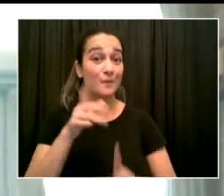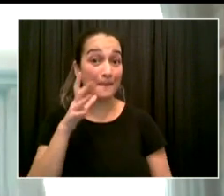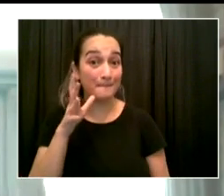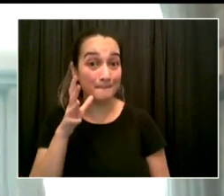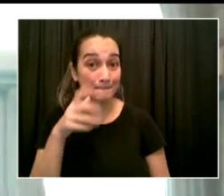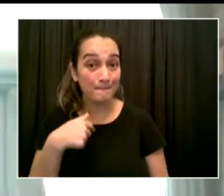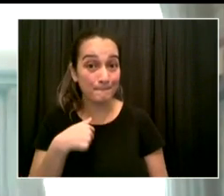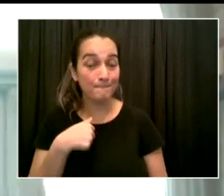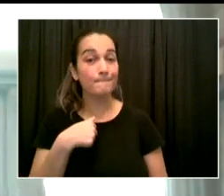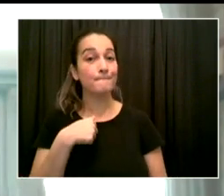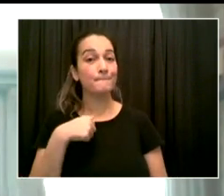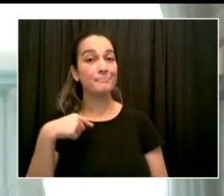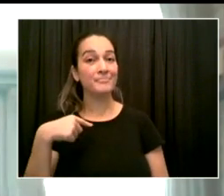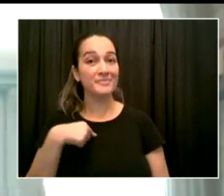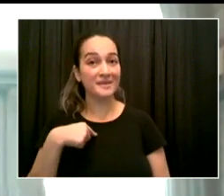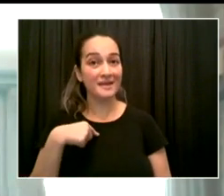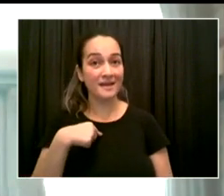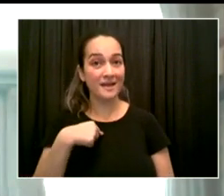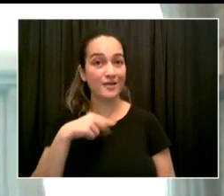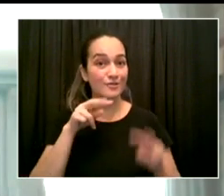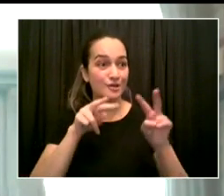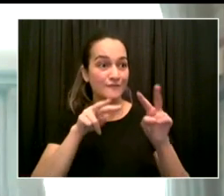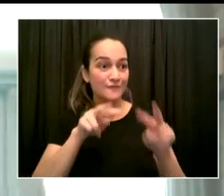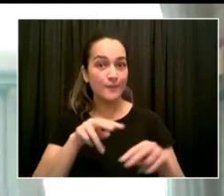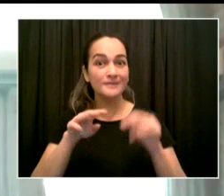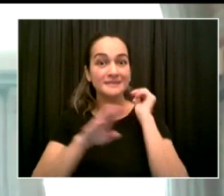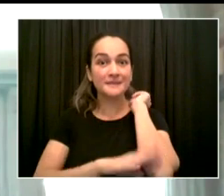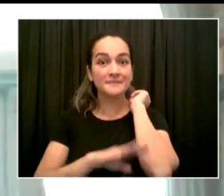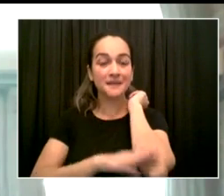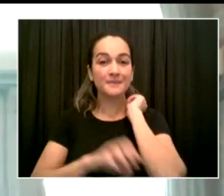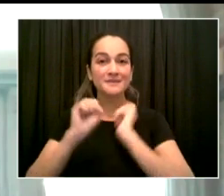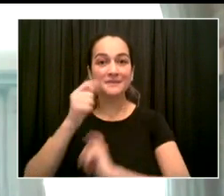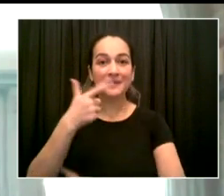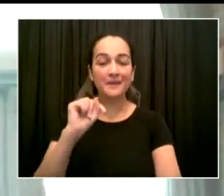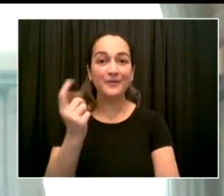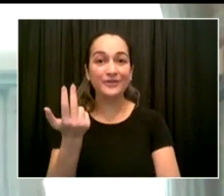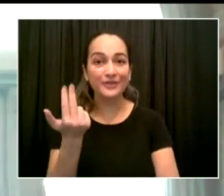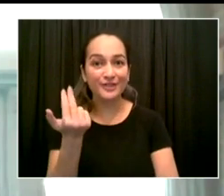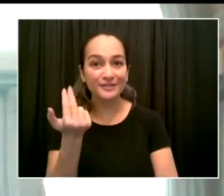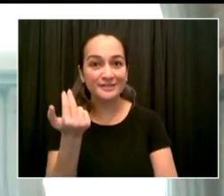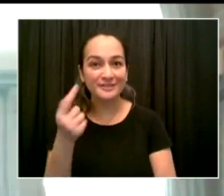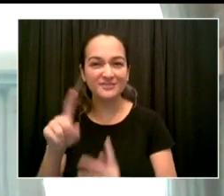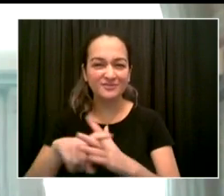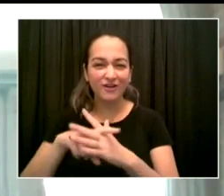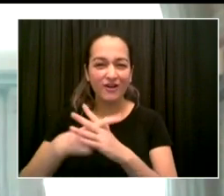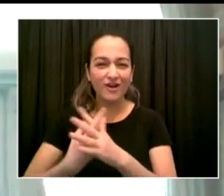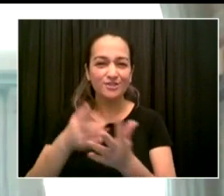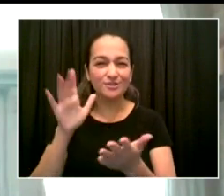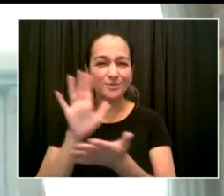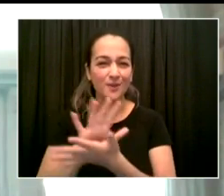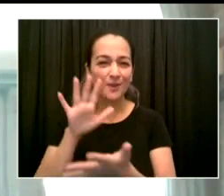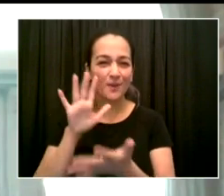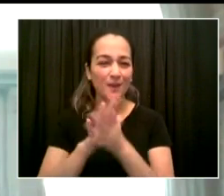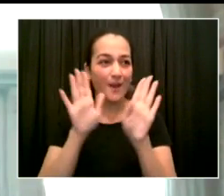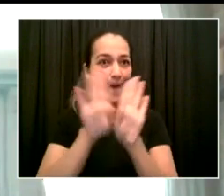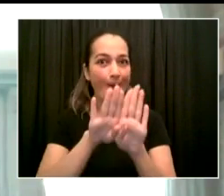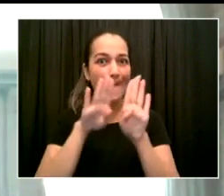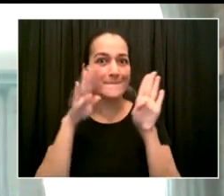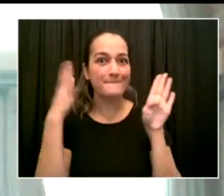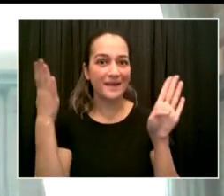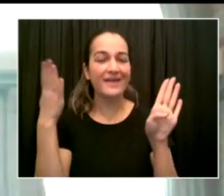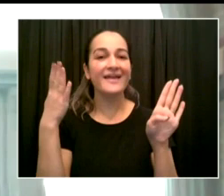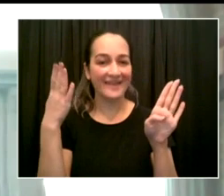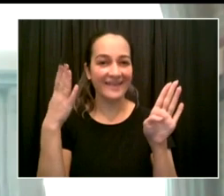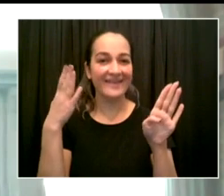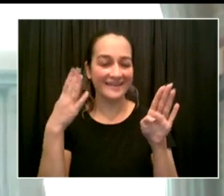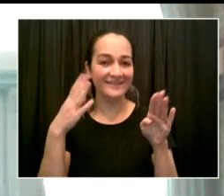and I want to take a moment to reflect on what bringing all of our students back means. It means the return of math lessons and comfort